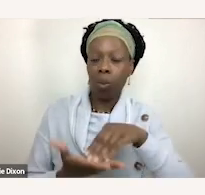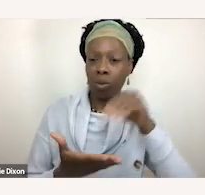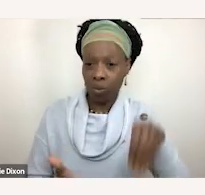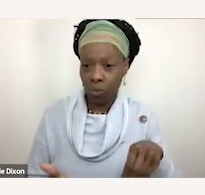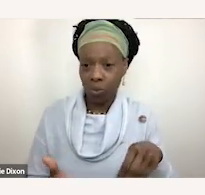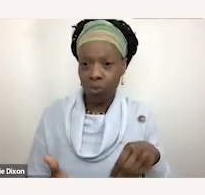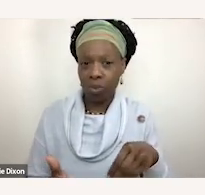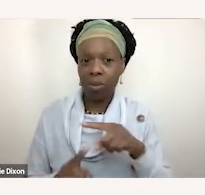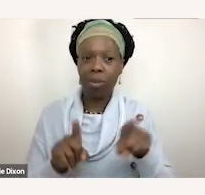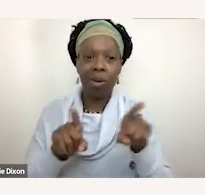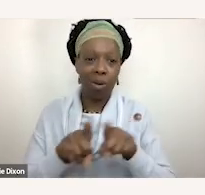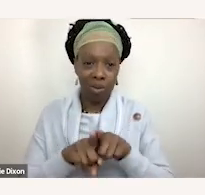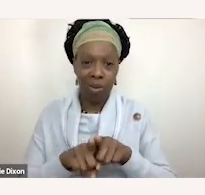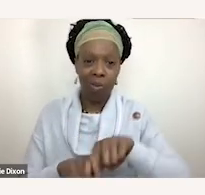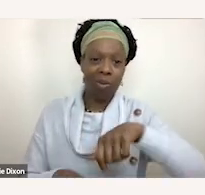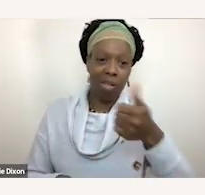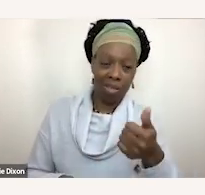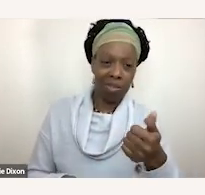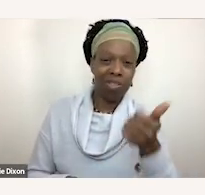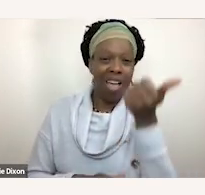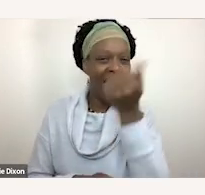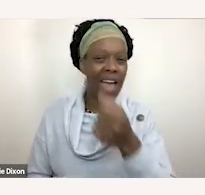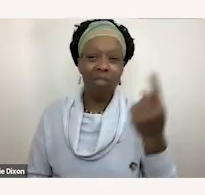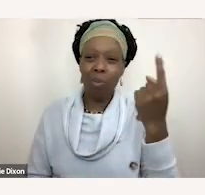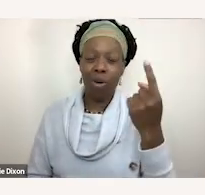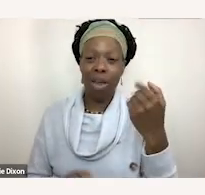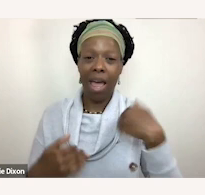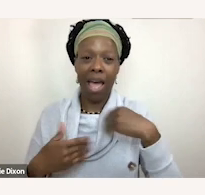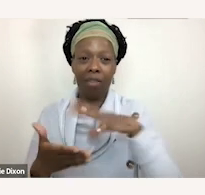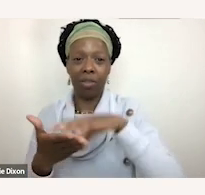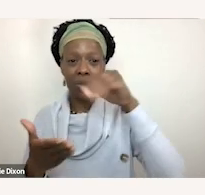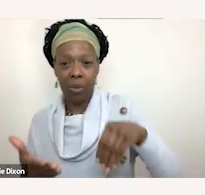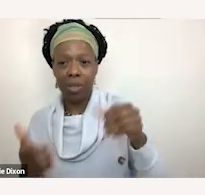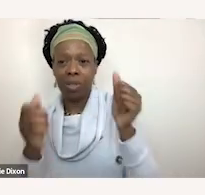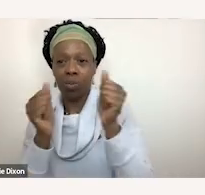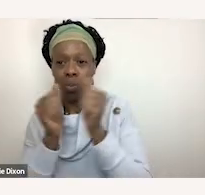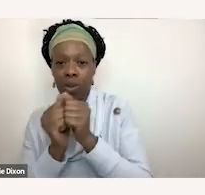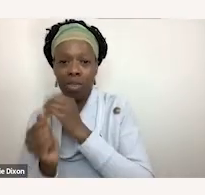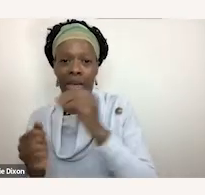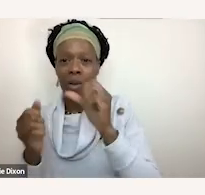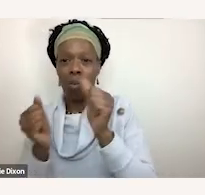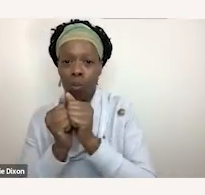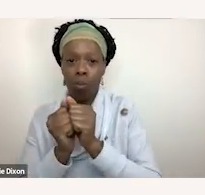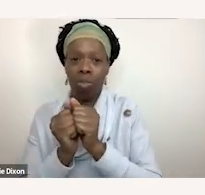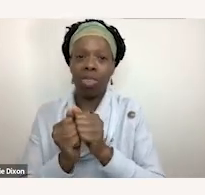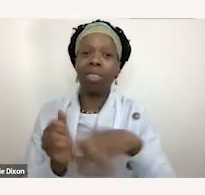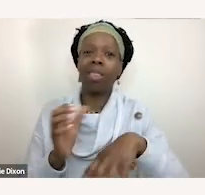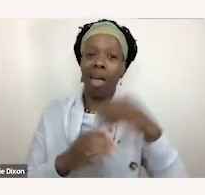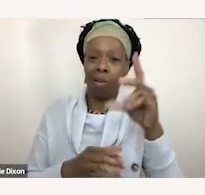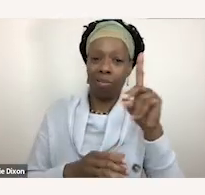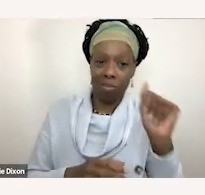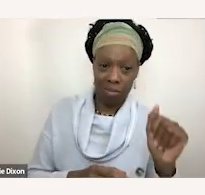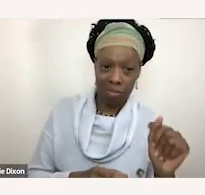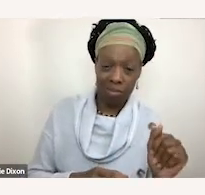the school community it really is everybody so you've got students with and without disabilities families of course so obviously everyone who's listening